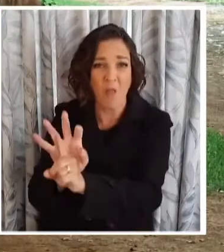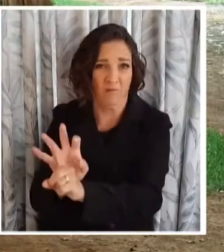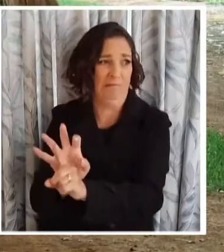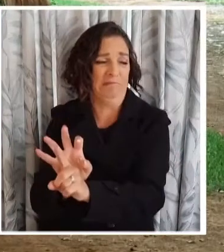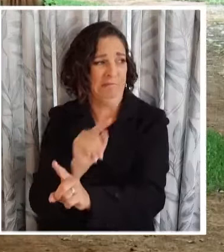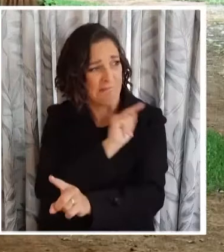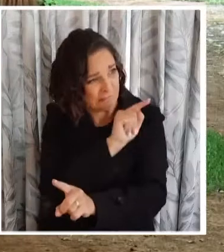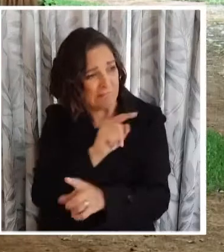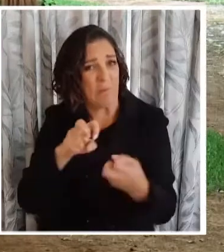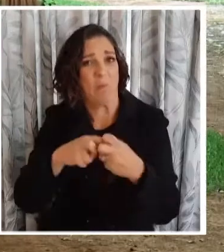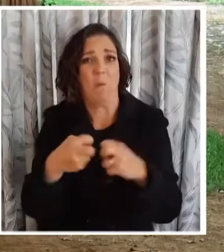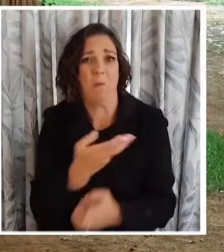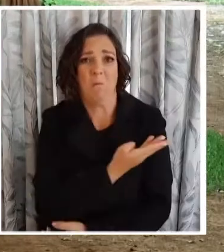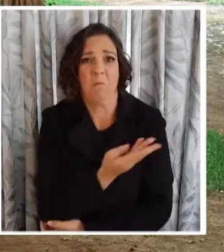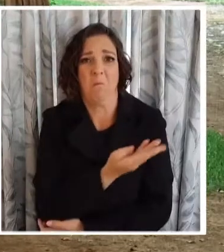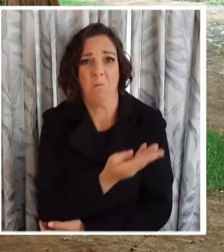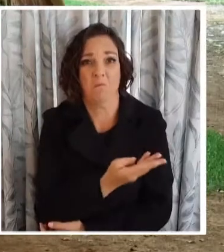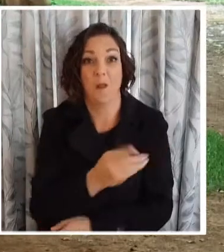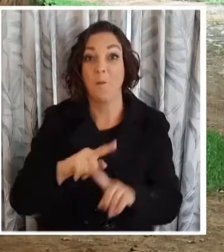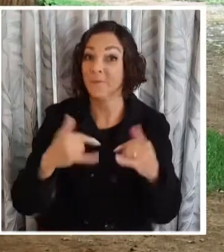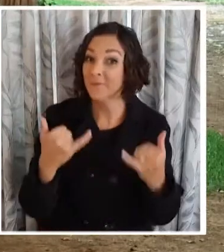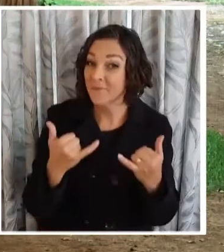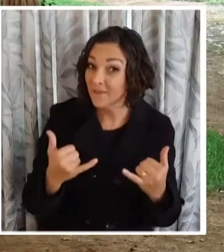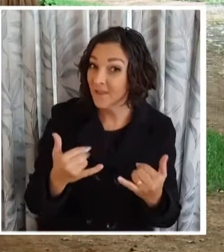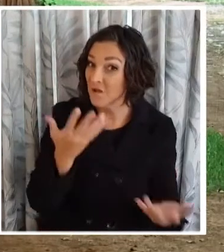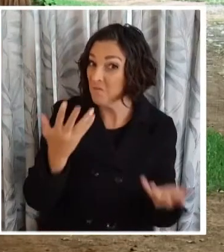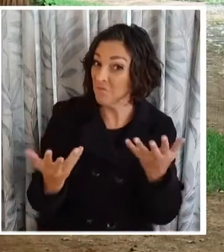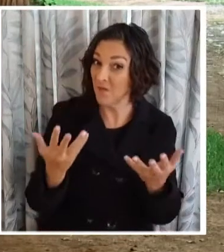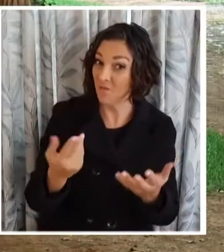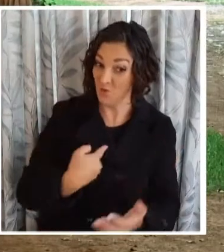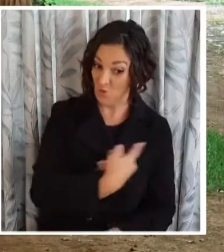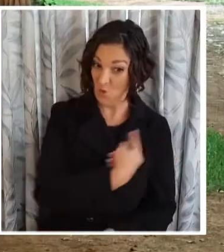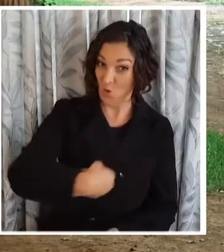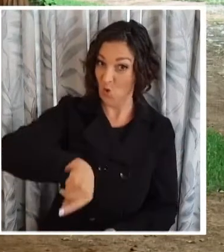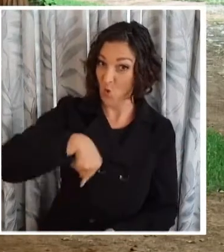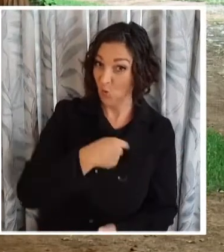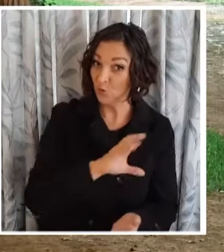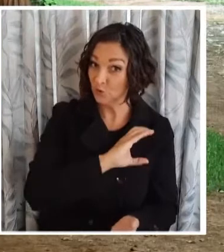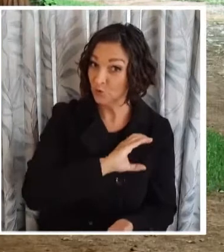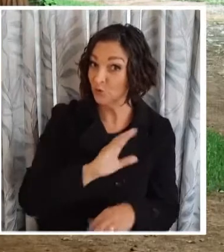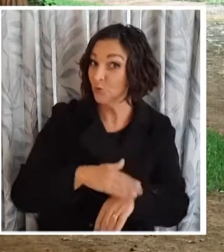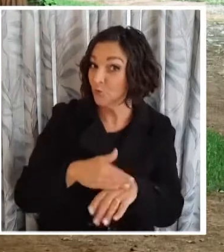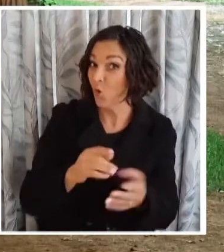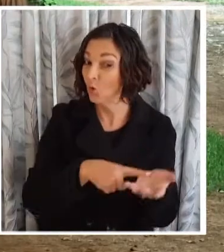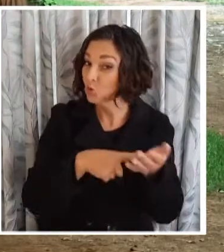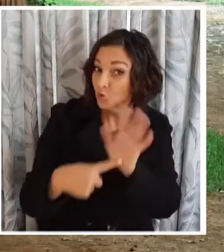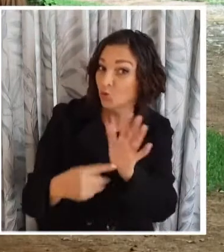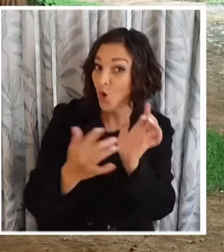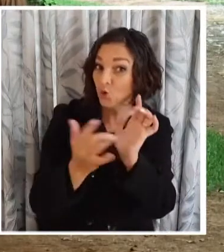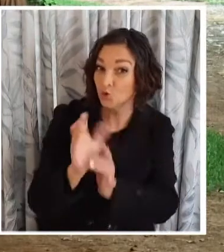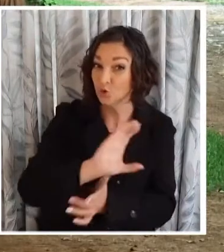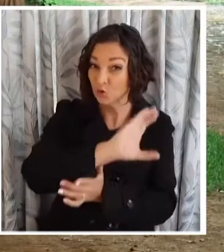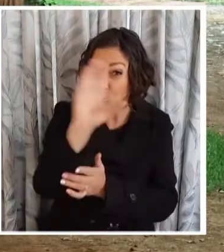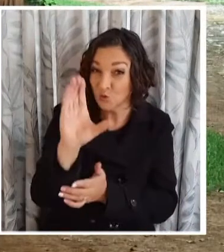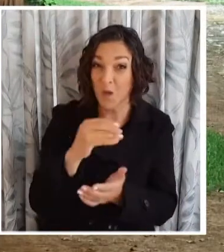maybe shown more fruits worthy of repentance? That man could have come to Christ and he had the authority over a